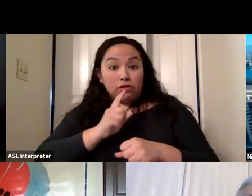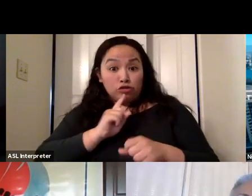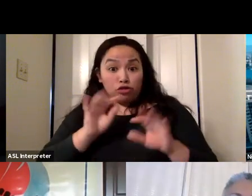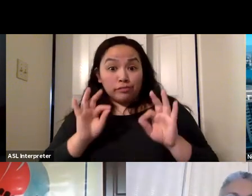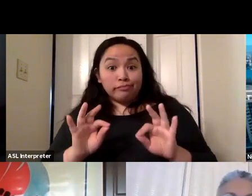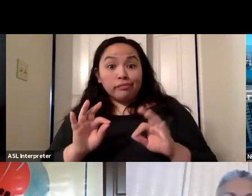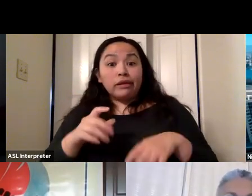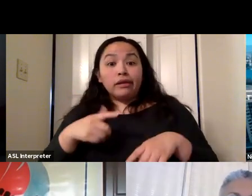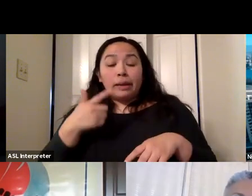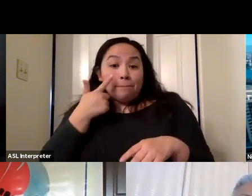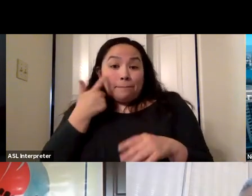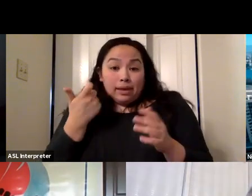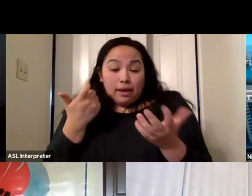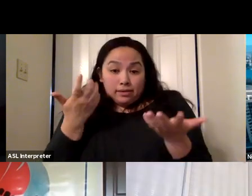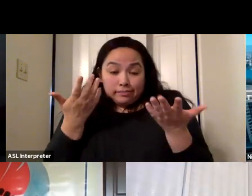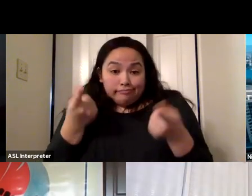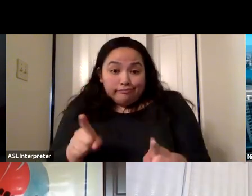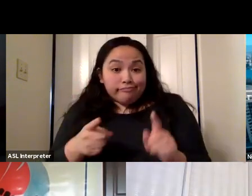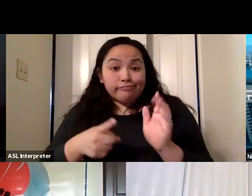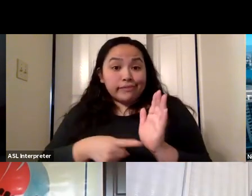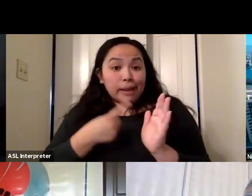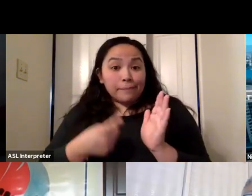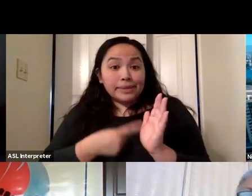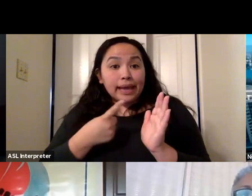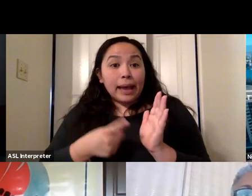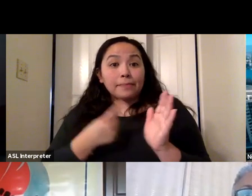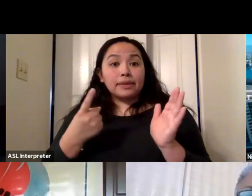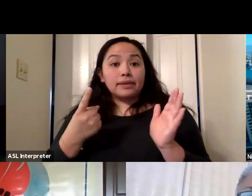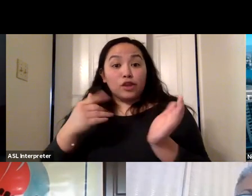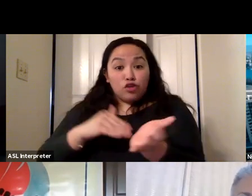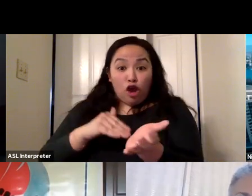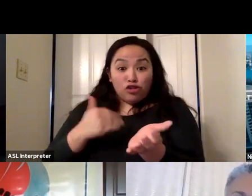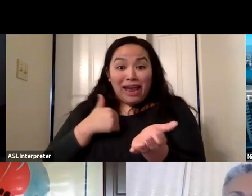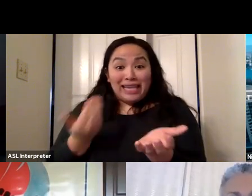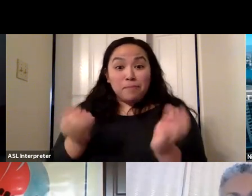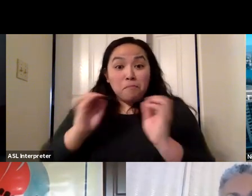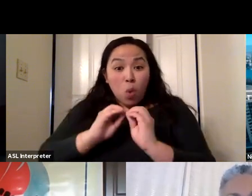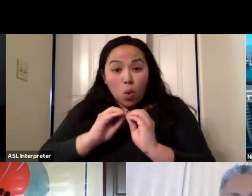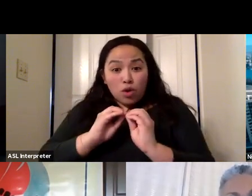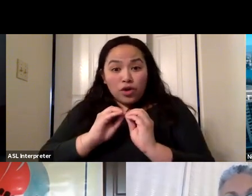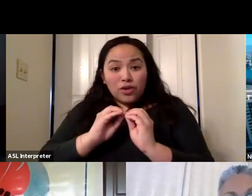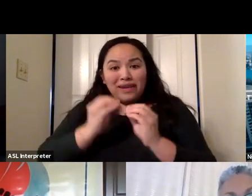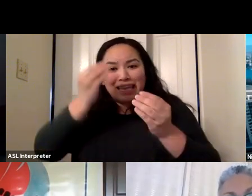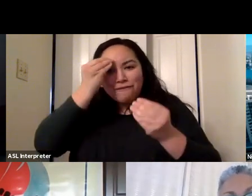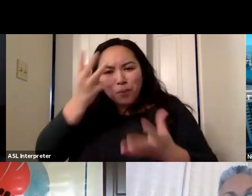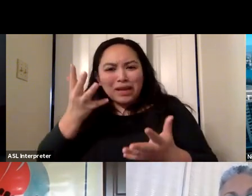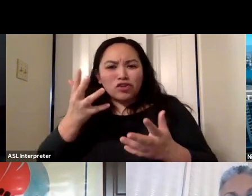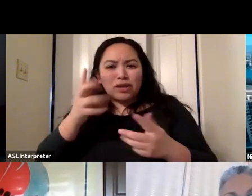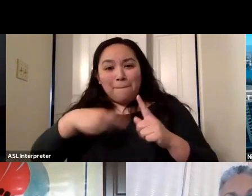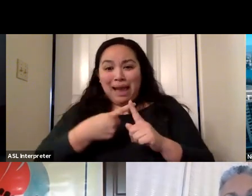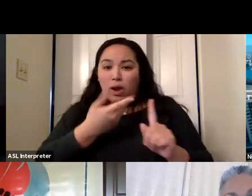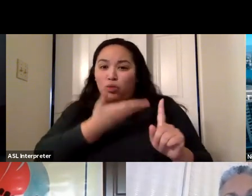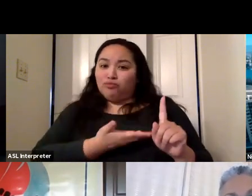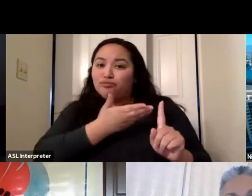sometimes the health care provider has more detailed understanding of the condition and